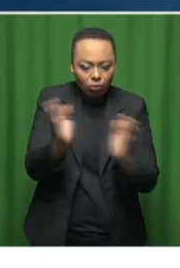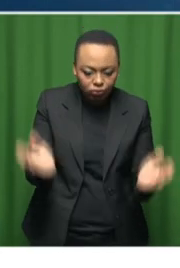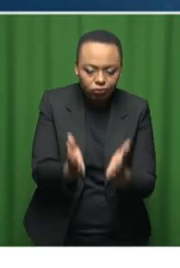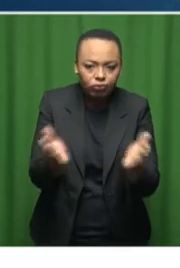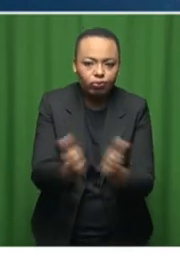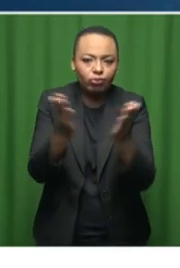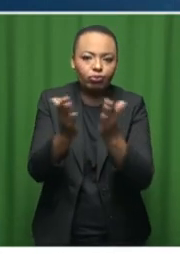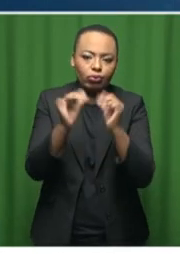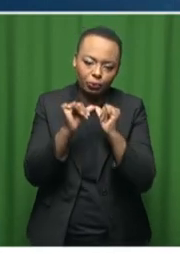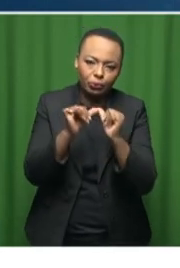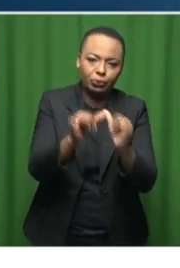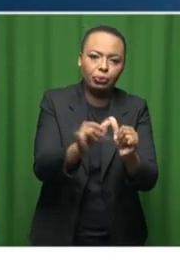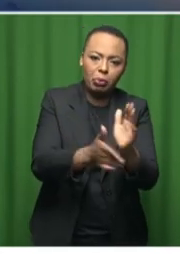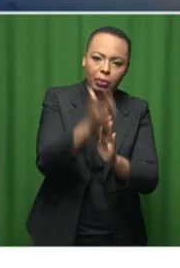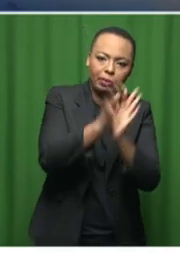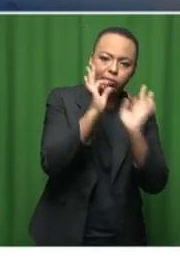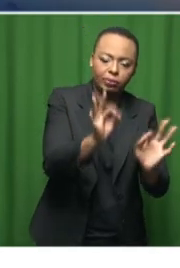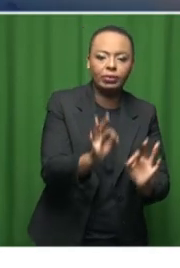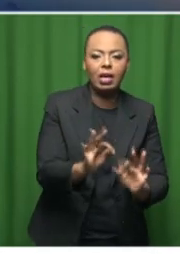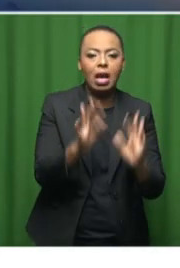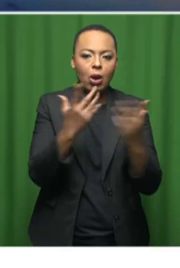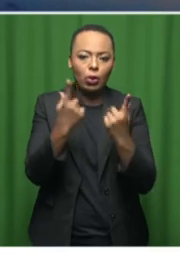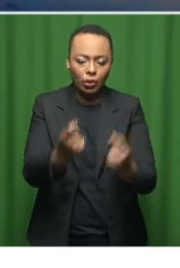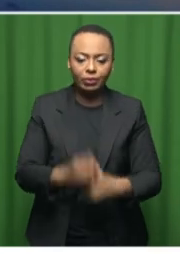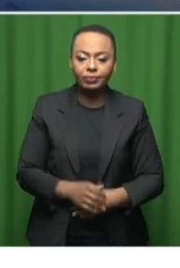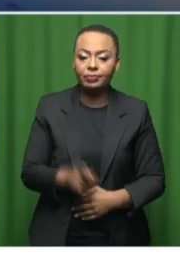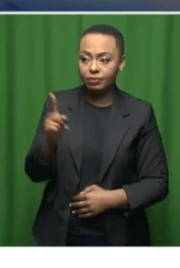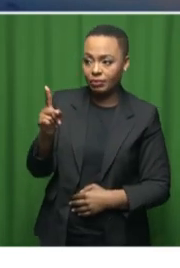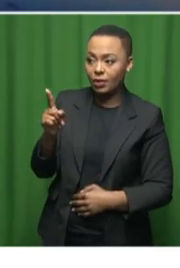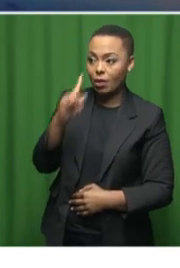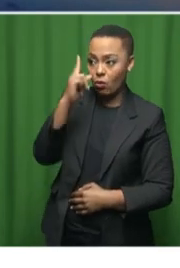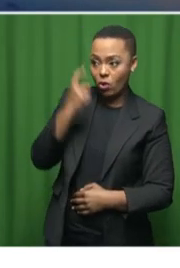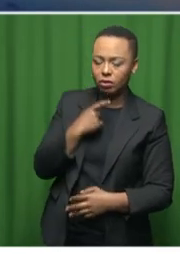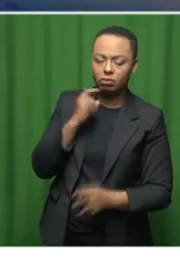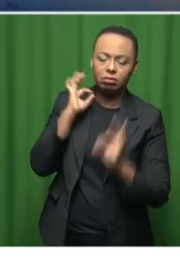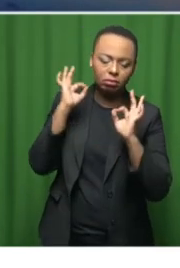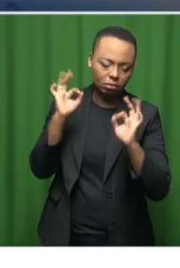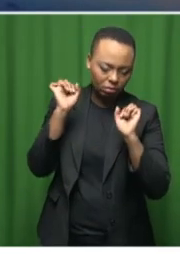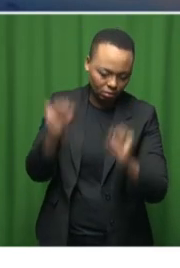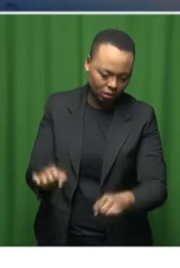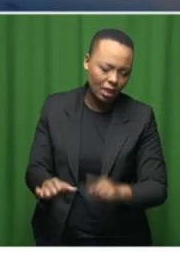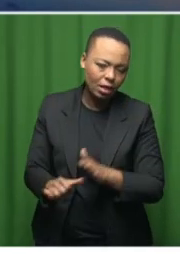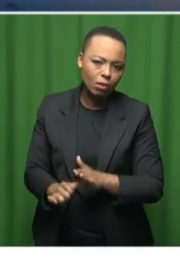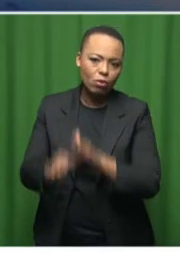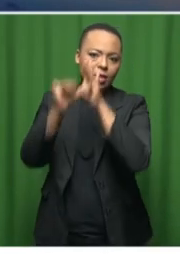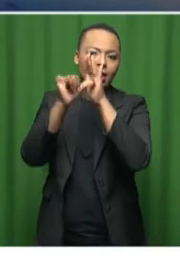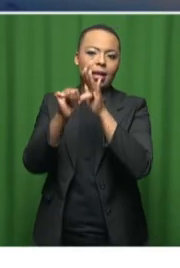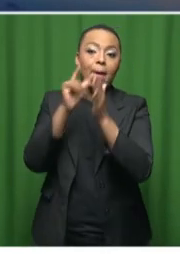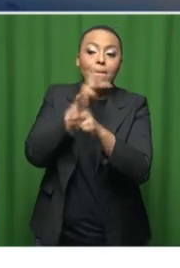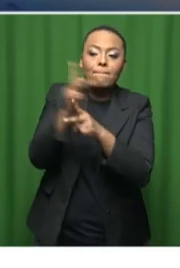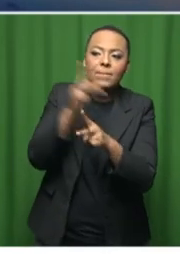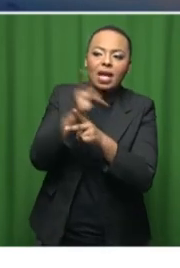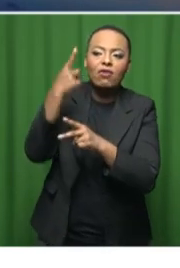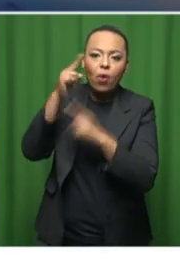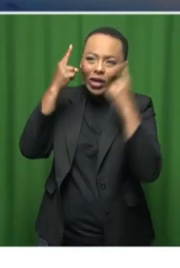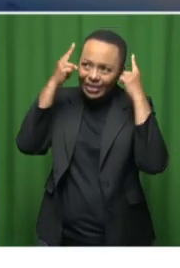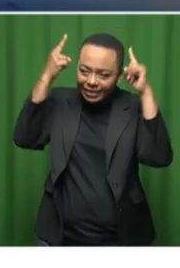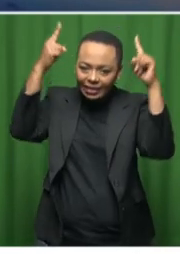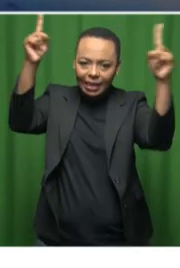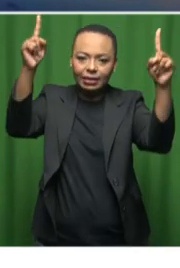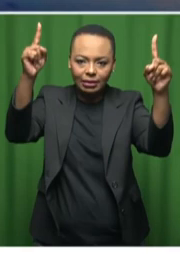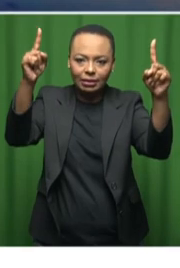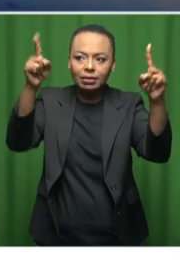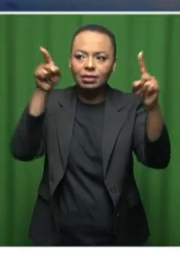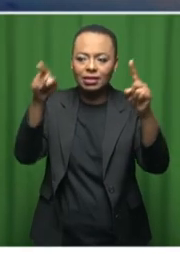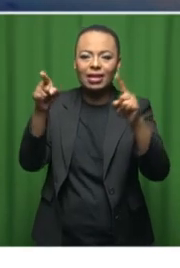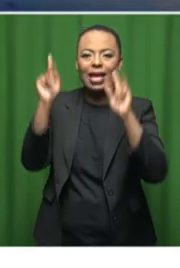maintain these levels? I think what the question that I think is important, the succession plan that we have in the aviation